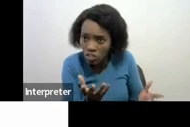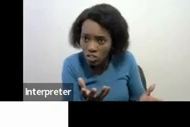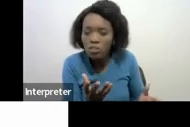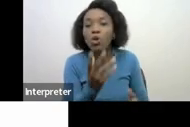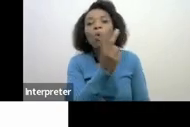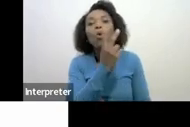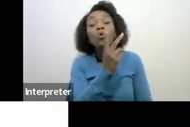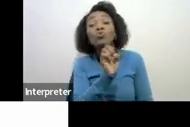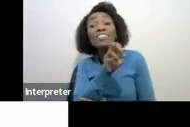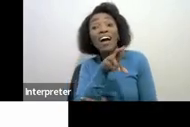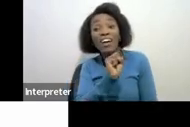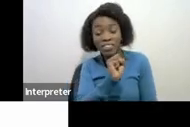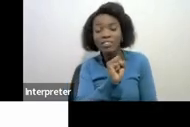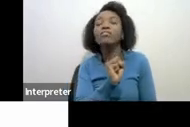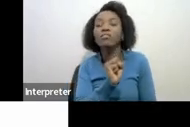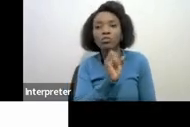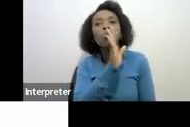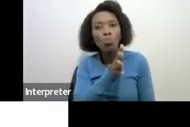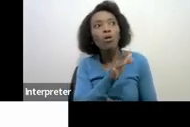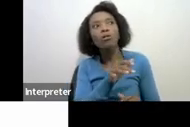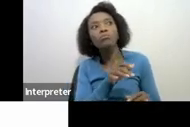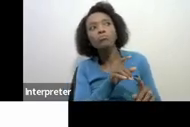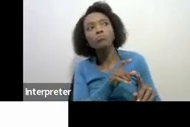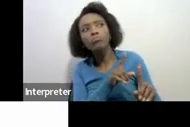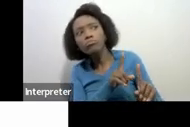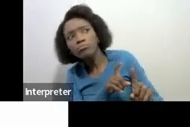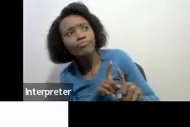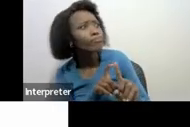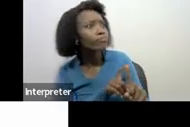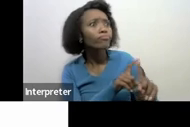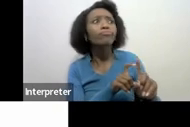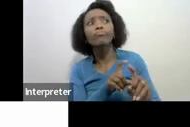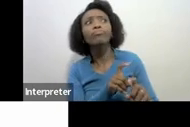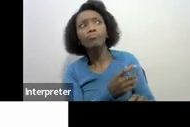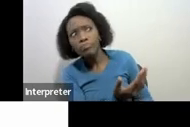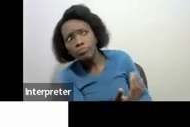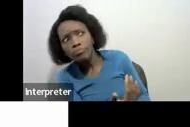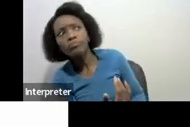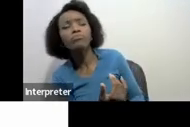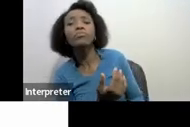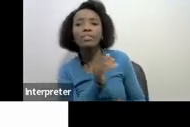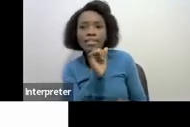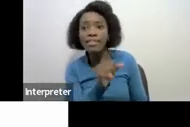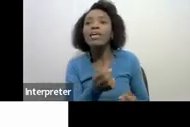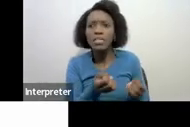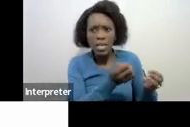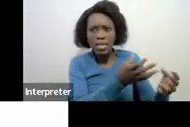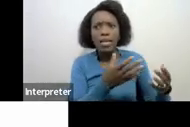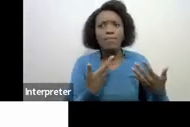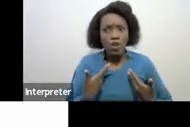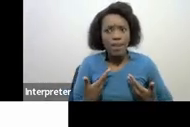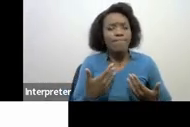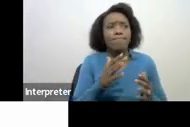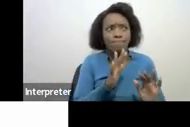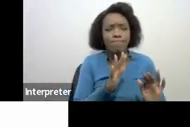as much as SARS will follow those terms or benefits that we are giving you as a relief but if for some